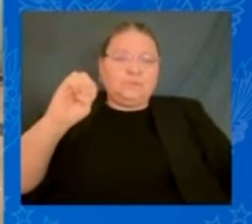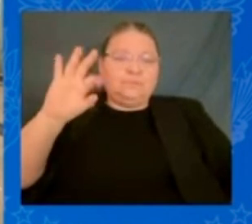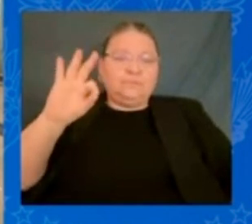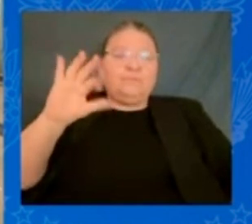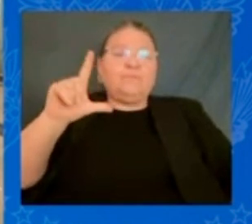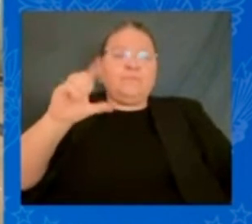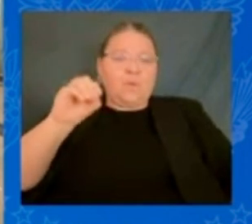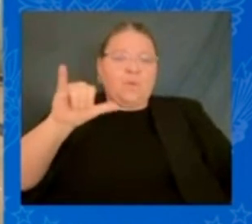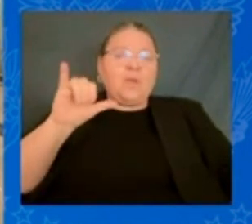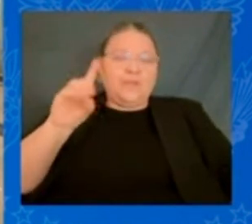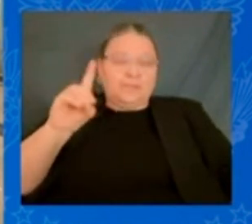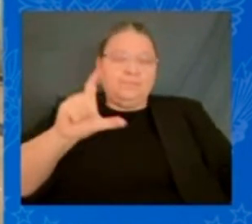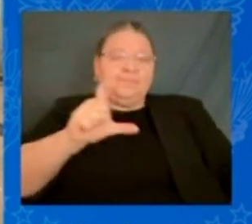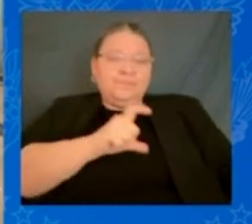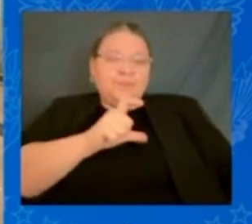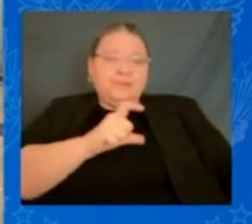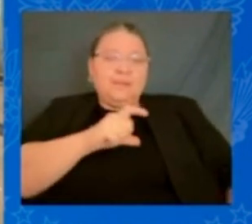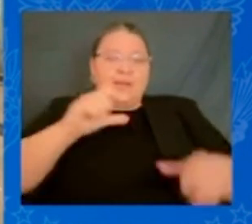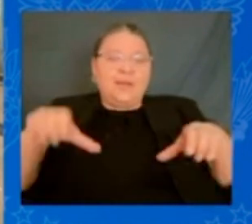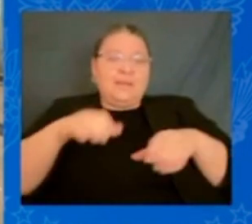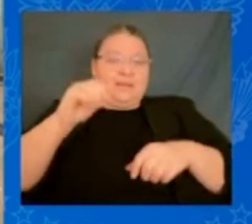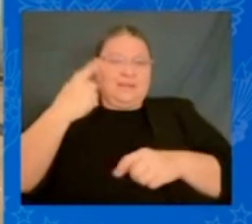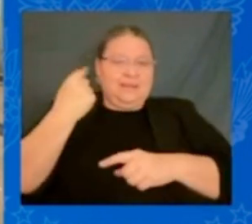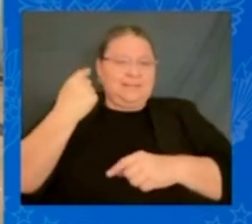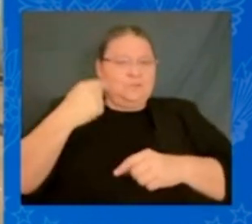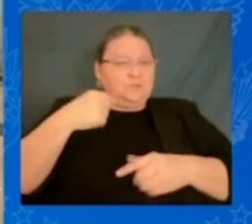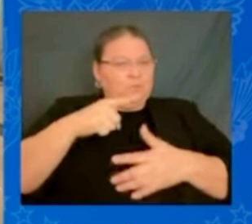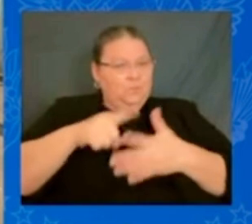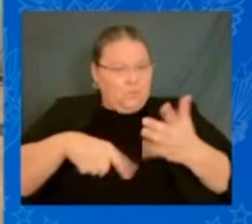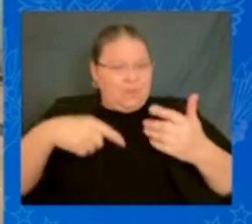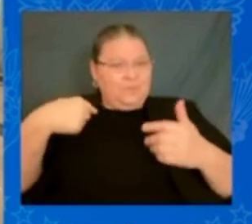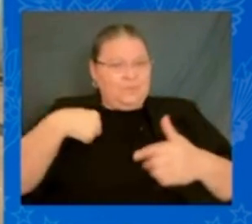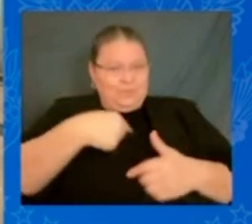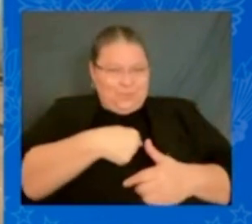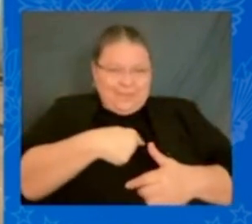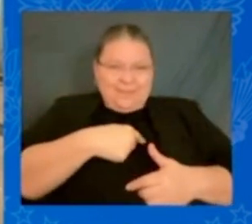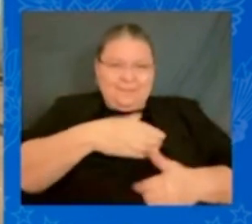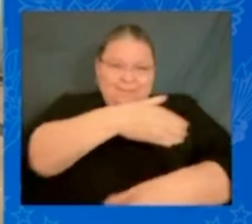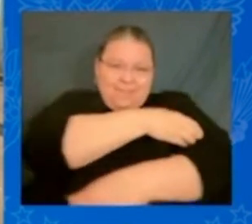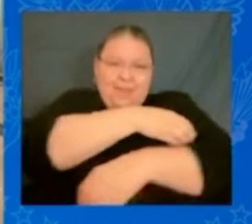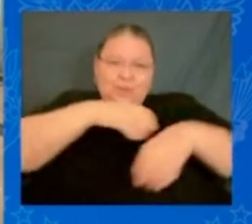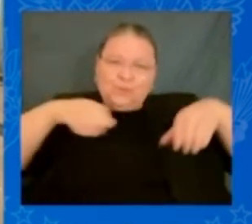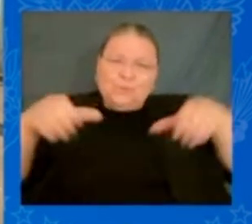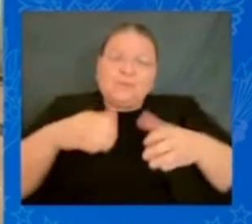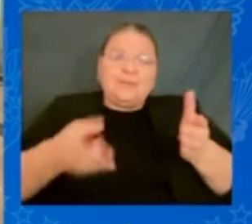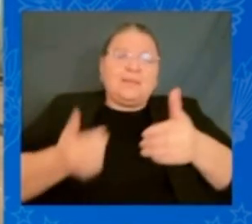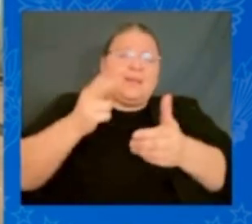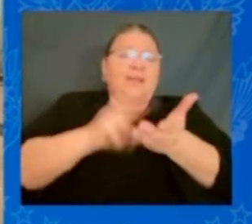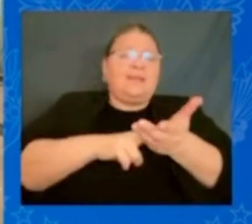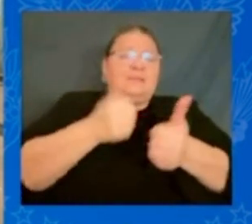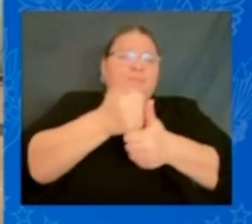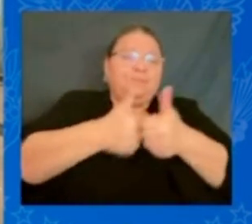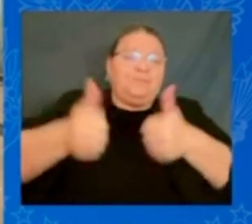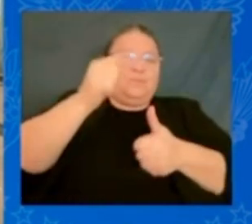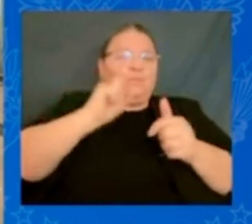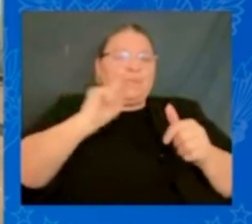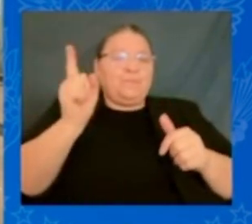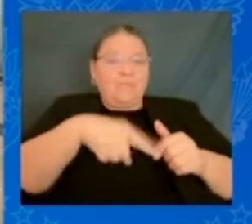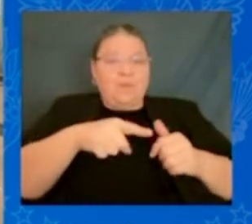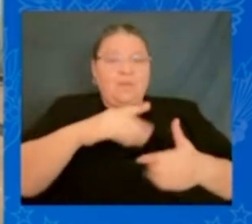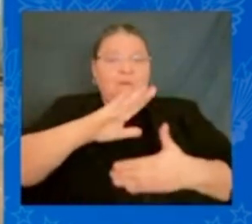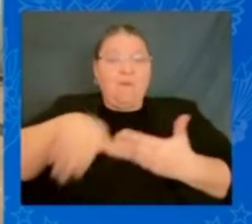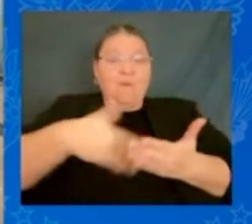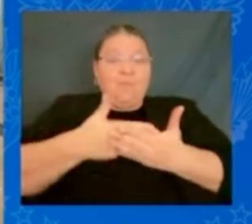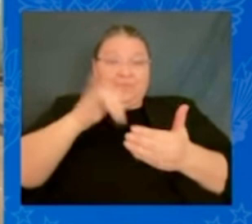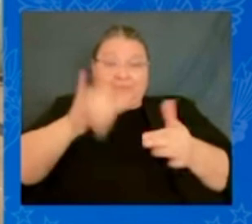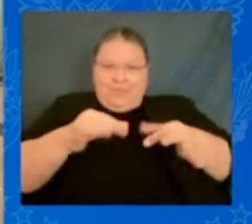did what was in my power. I signed an executive order requiring all the key elements of the bill applied to